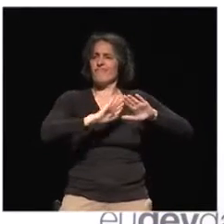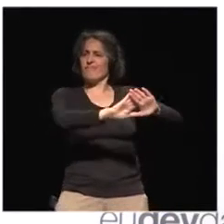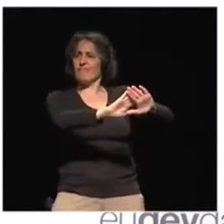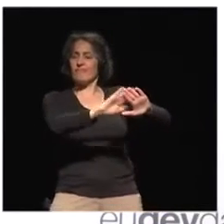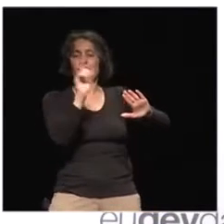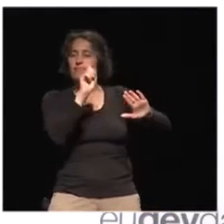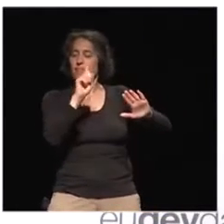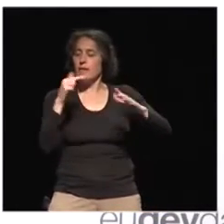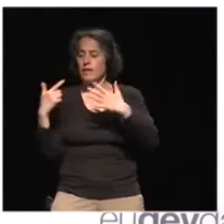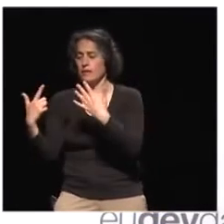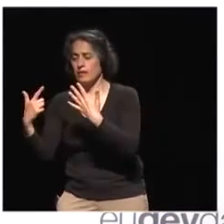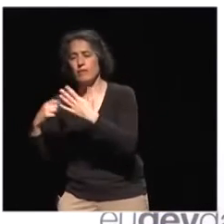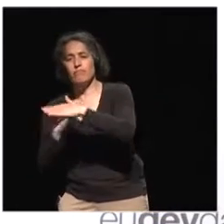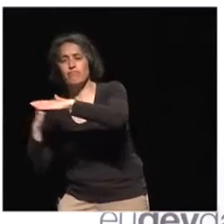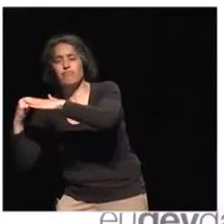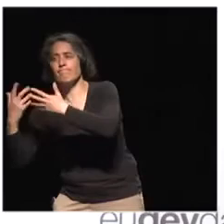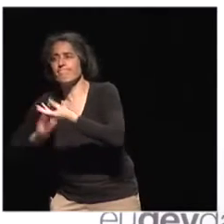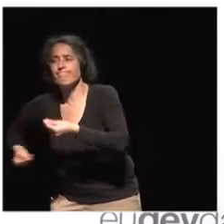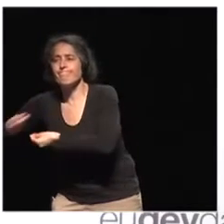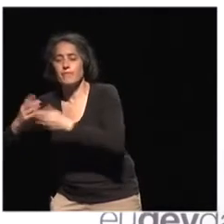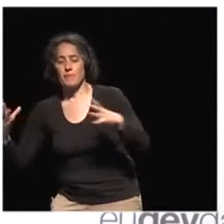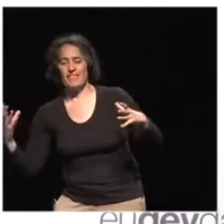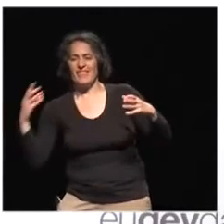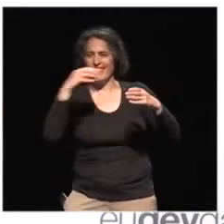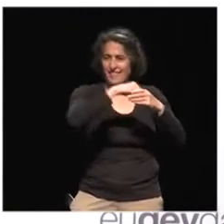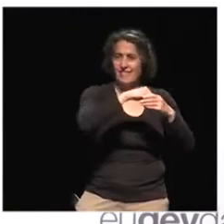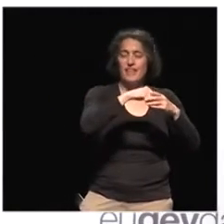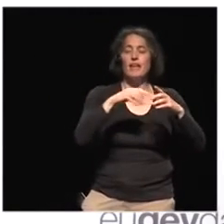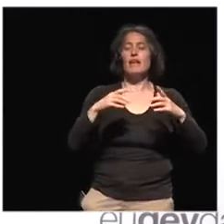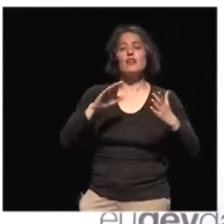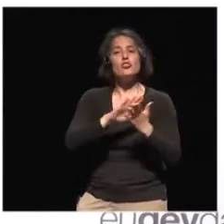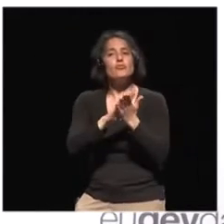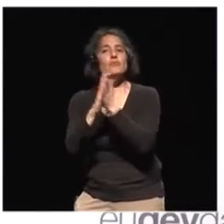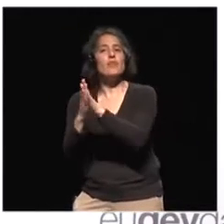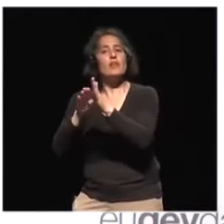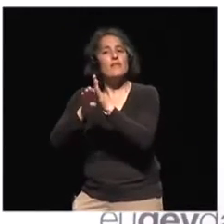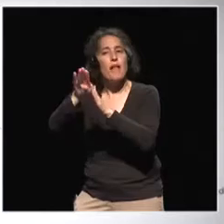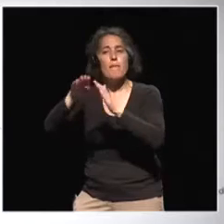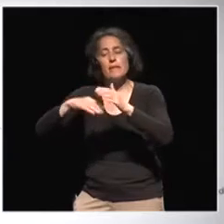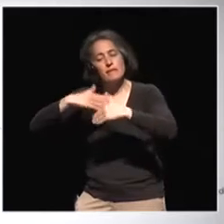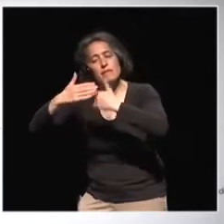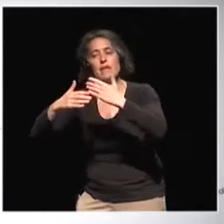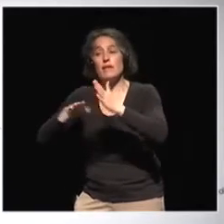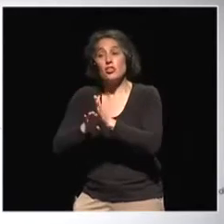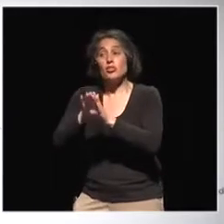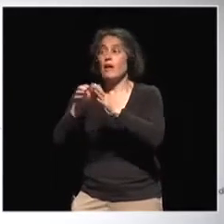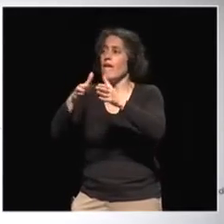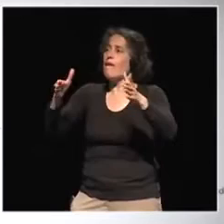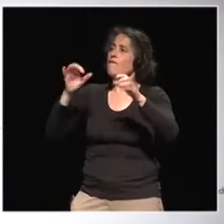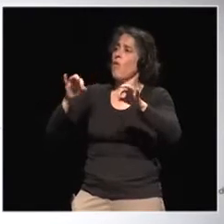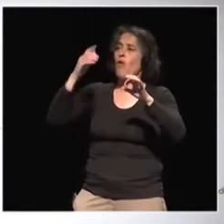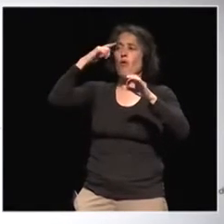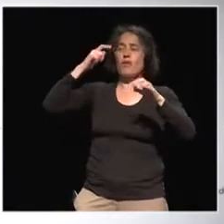And, I mean, that's just a reflection from a high level point of view of how global